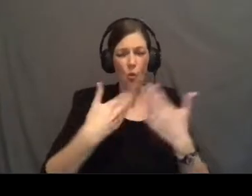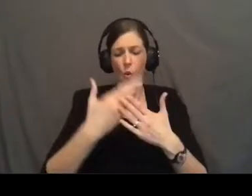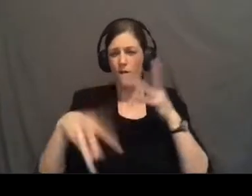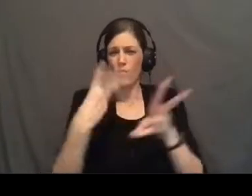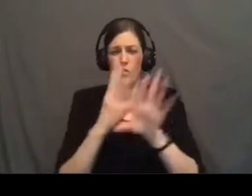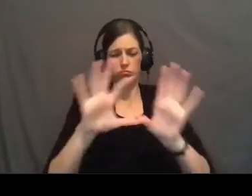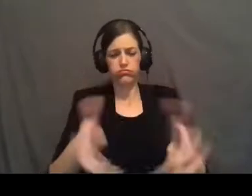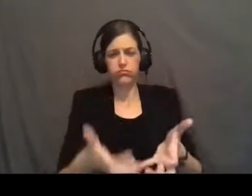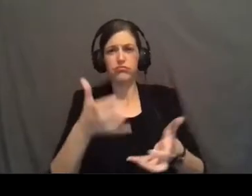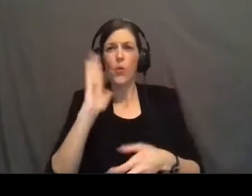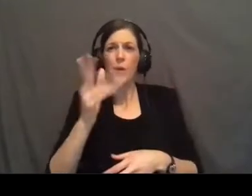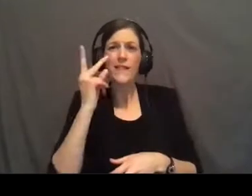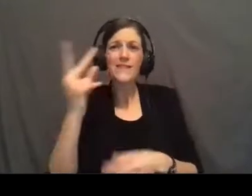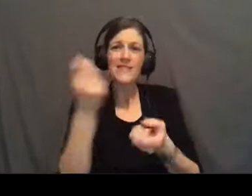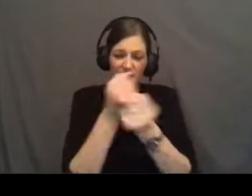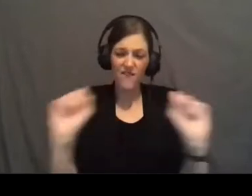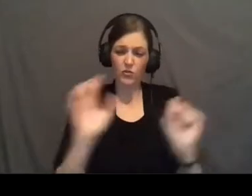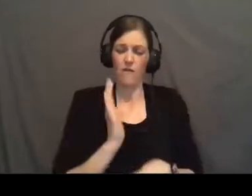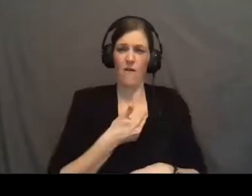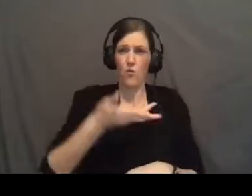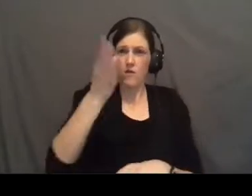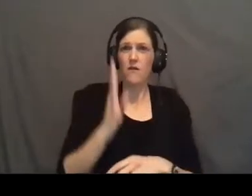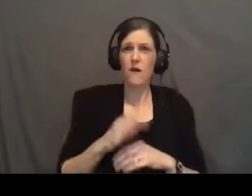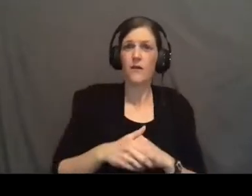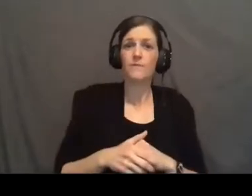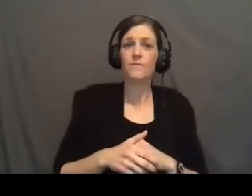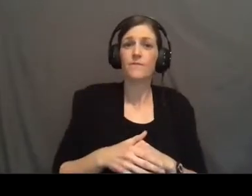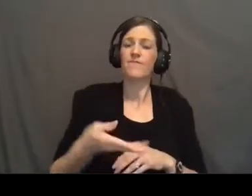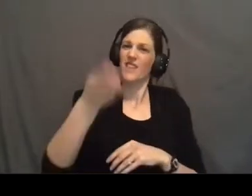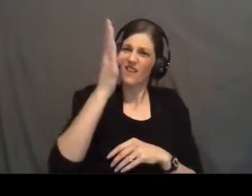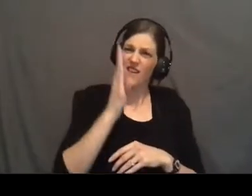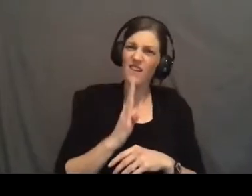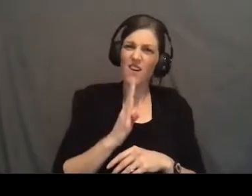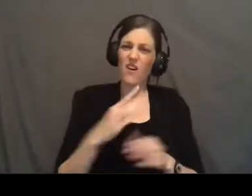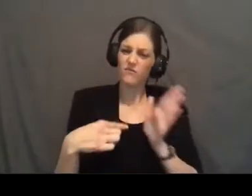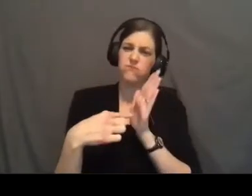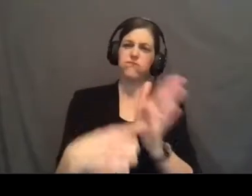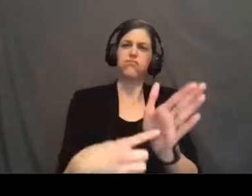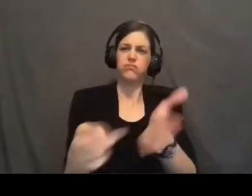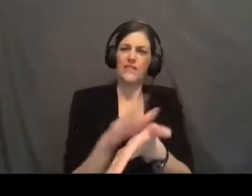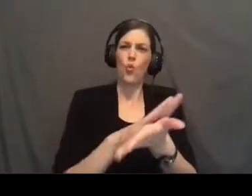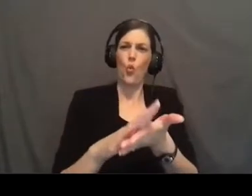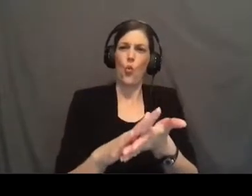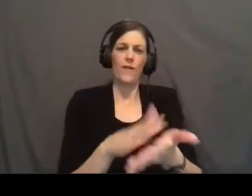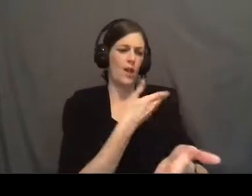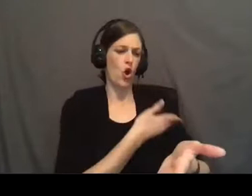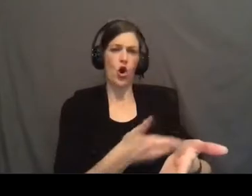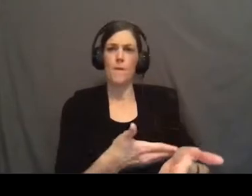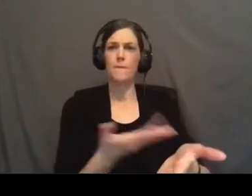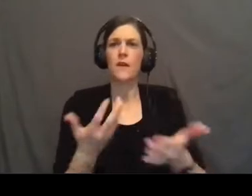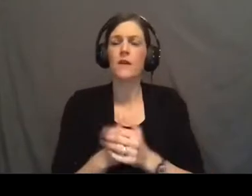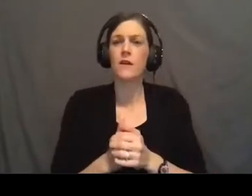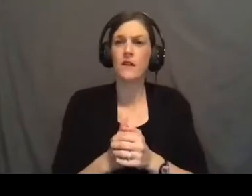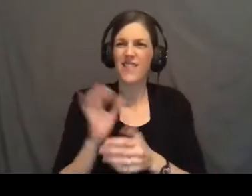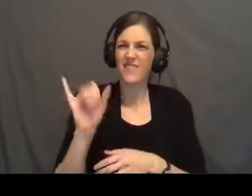see the salvation of our God. God has bared his holy arm. This is